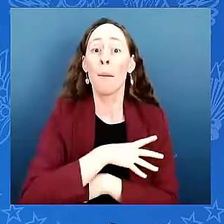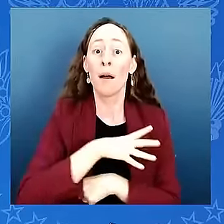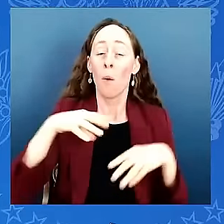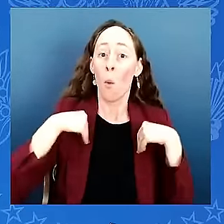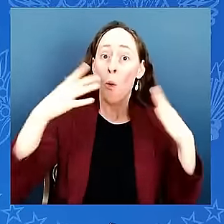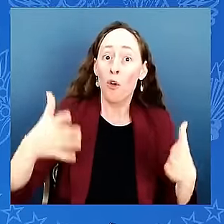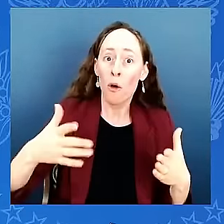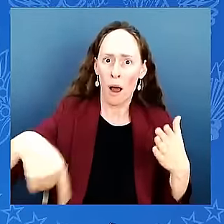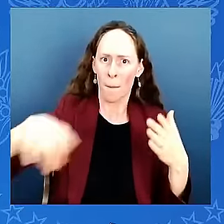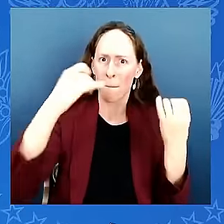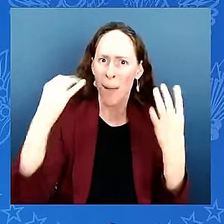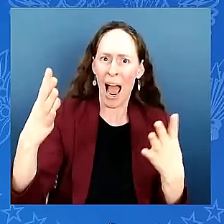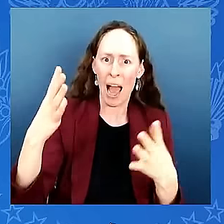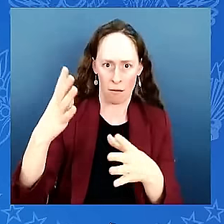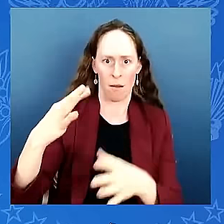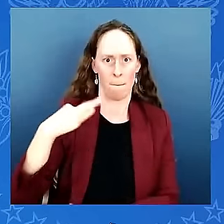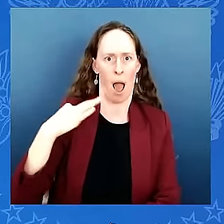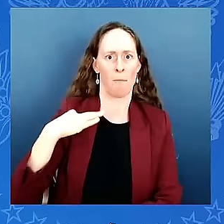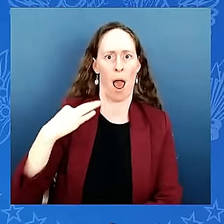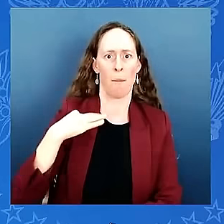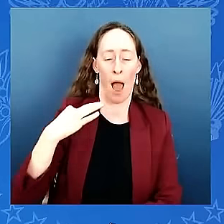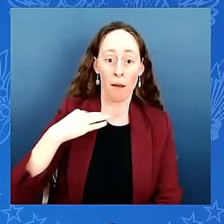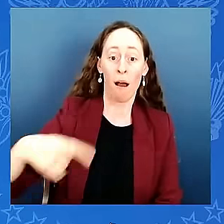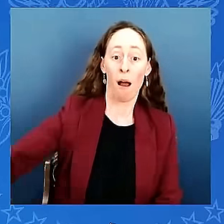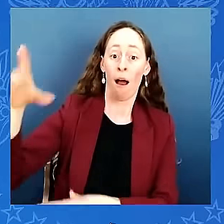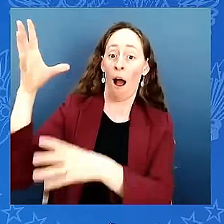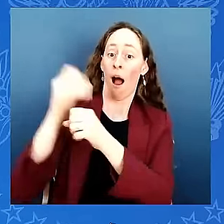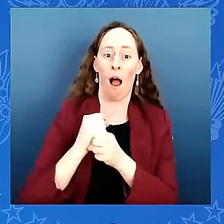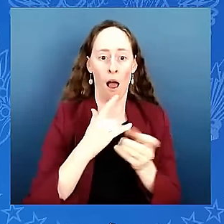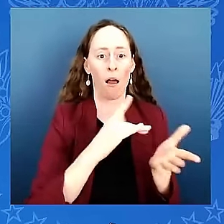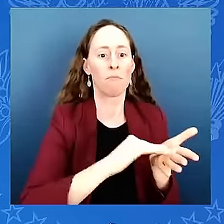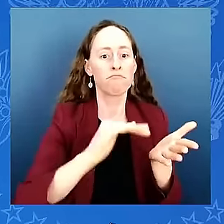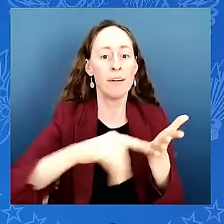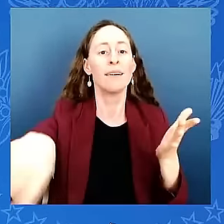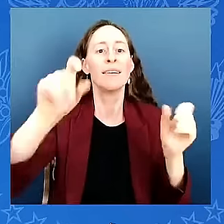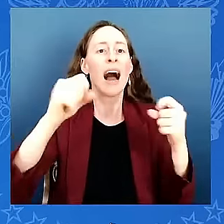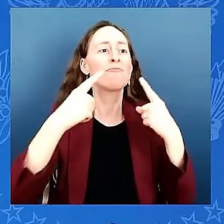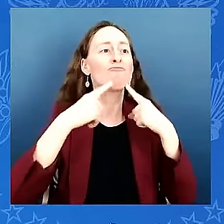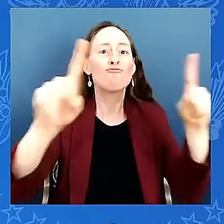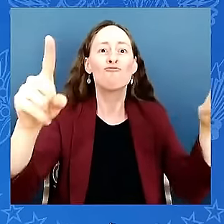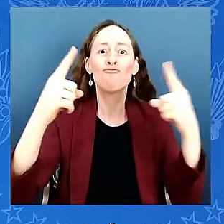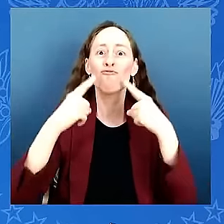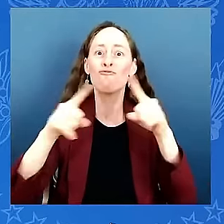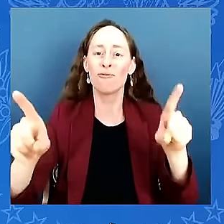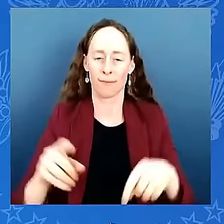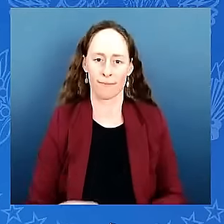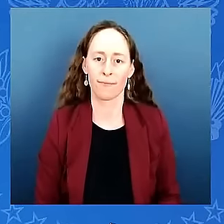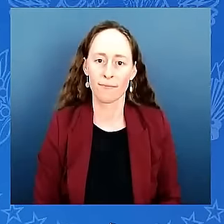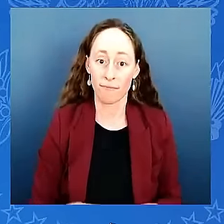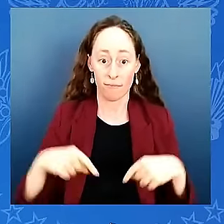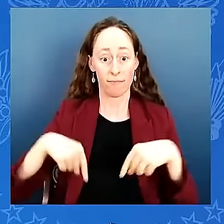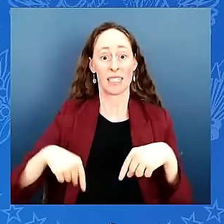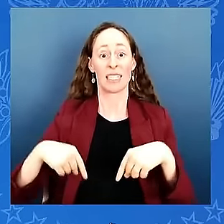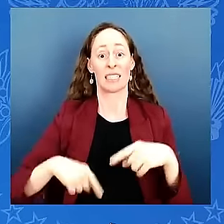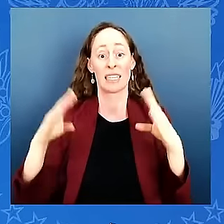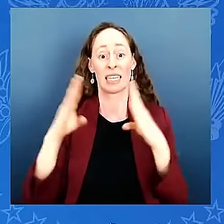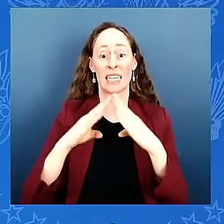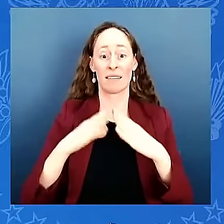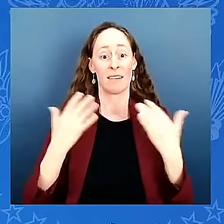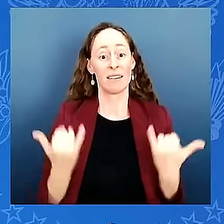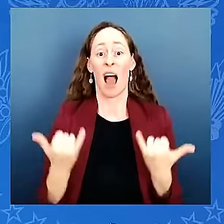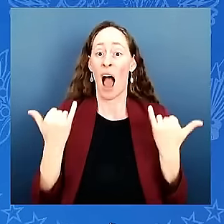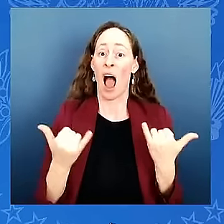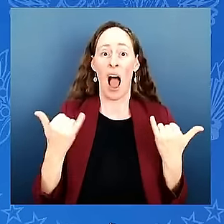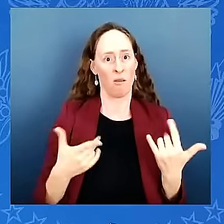city of birmingham being allowed to be designated as a tech hub has strengthened our recruitment efforts related to